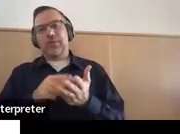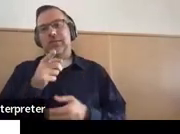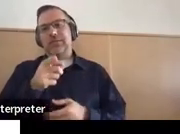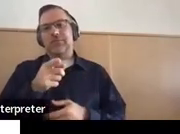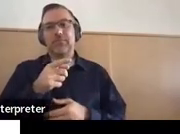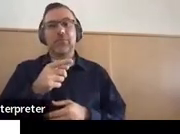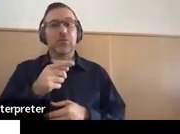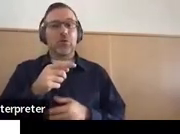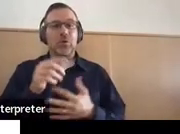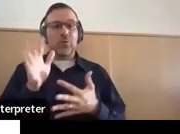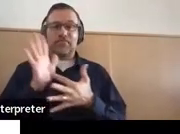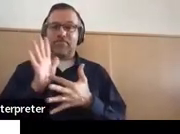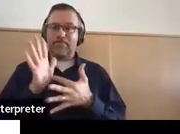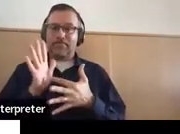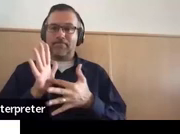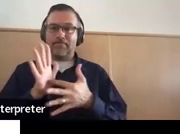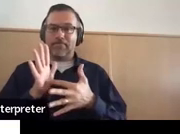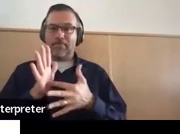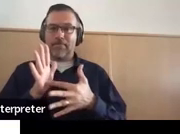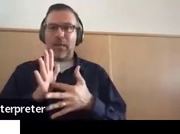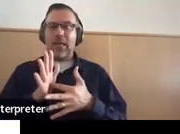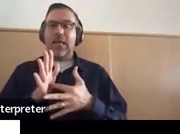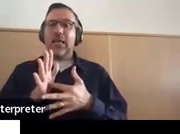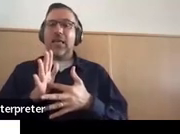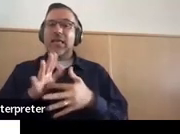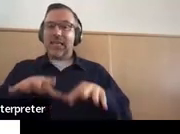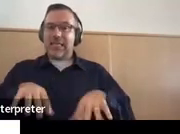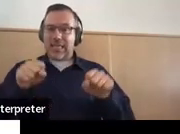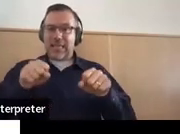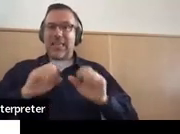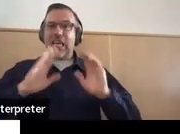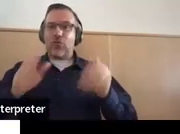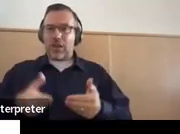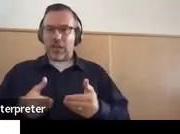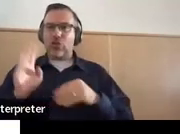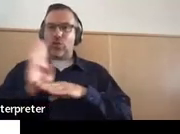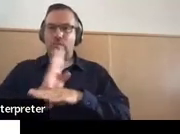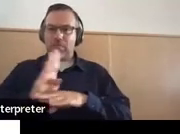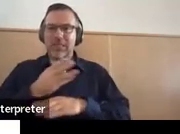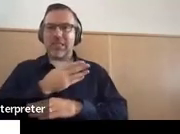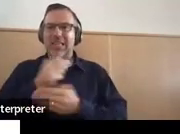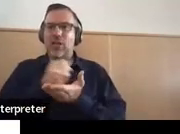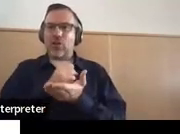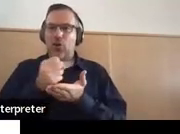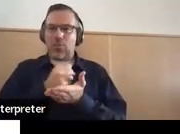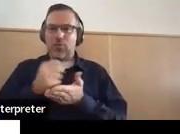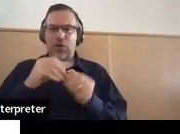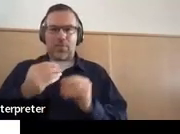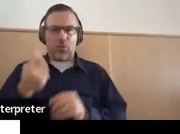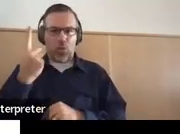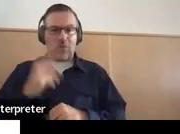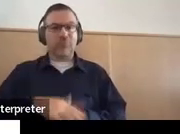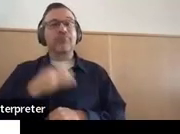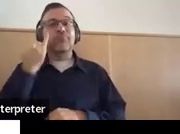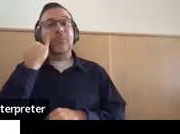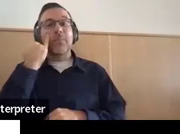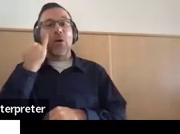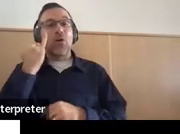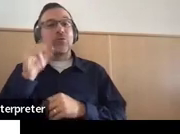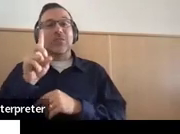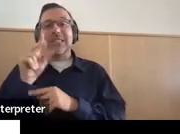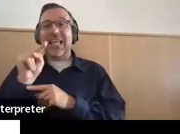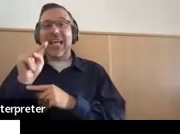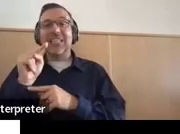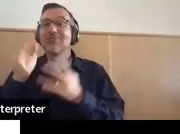11th grade, he's taking intro to business and carpentry one. So what if Dan's a freshman and we've done all this